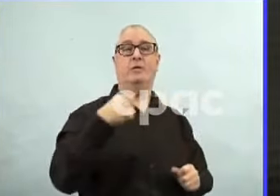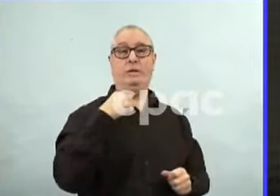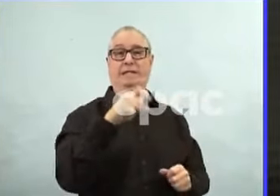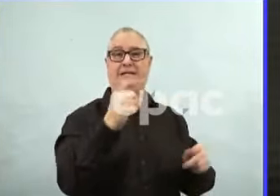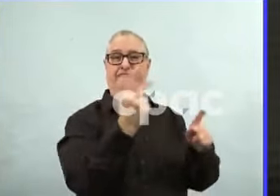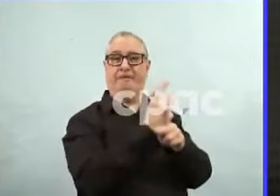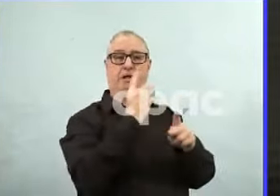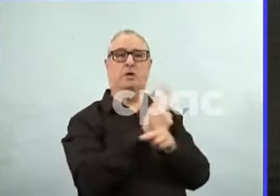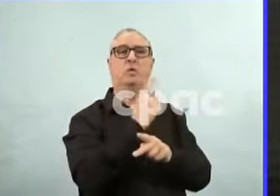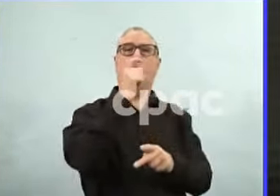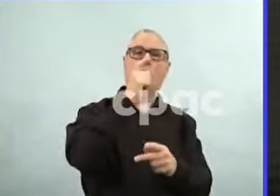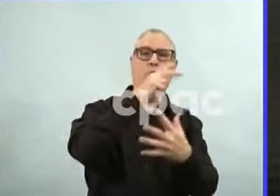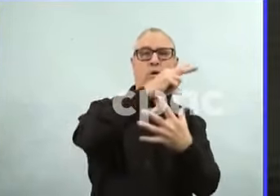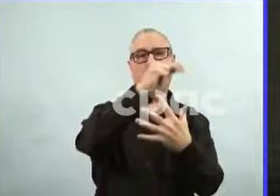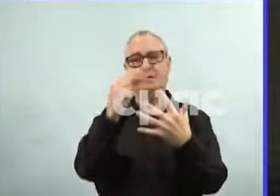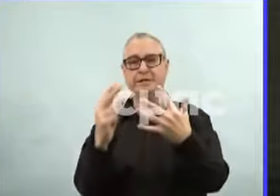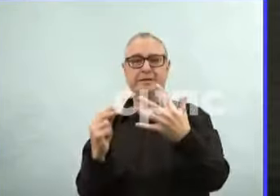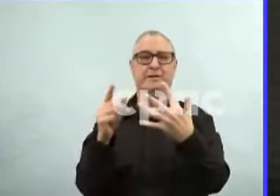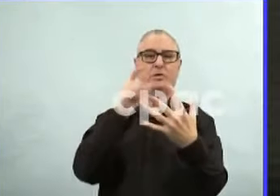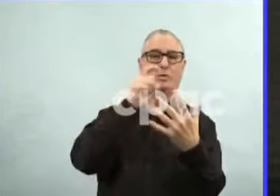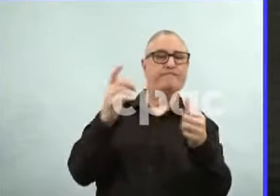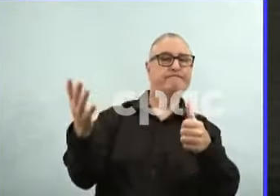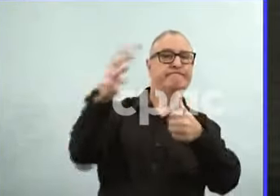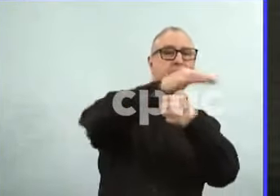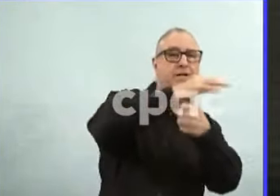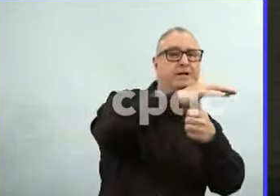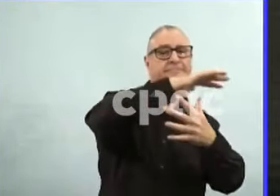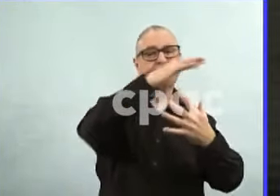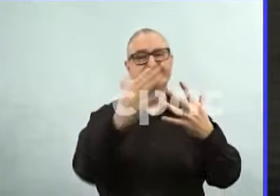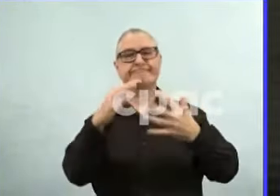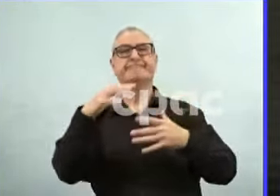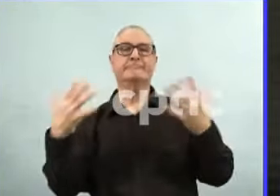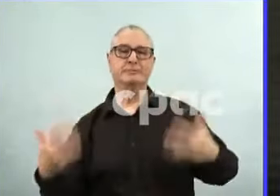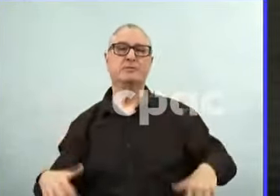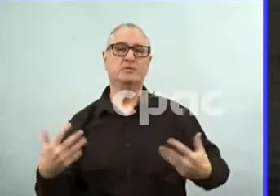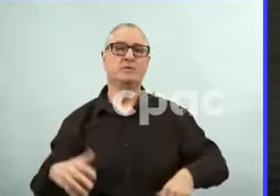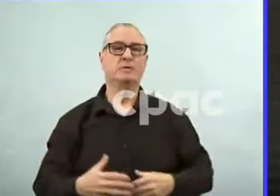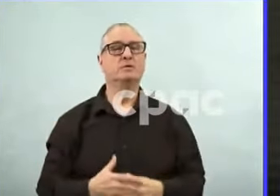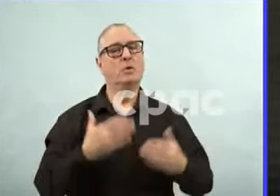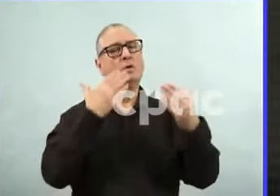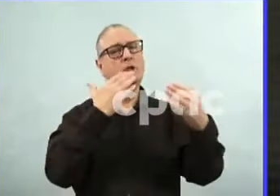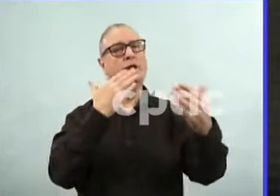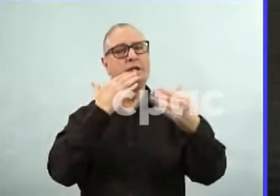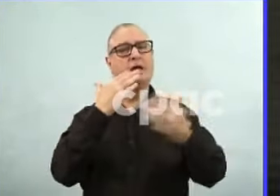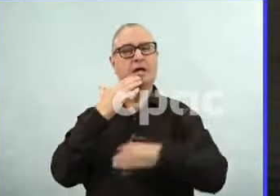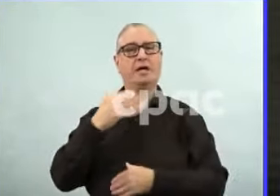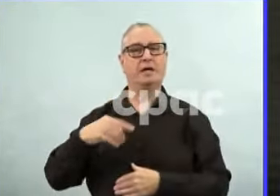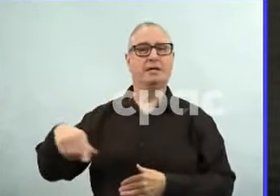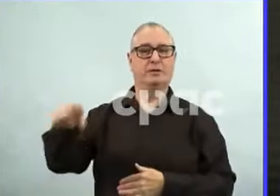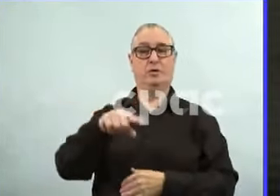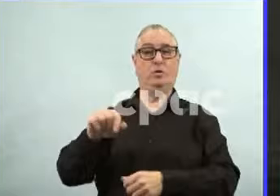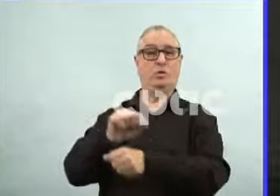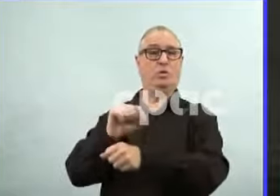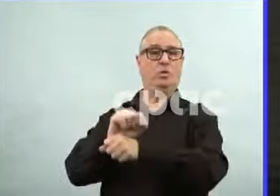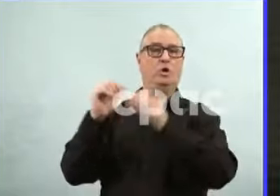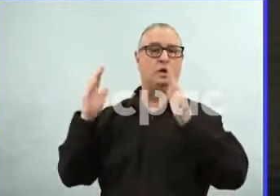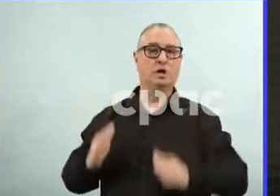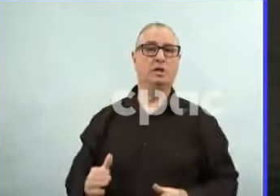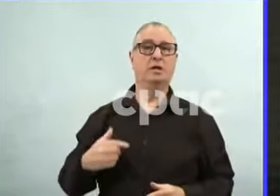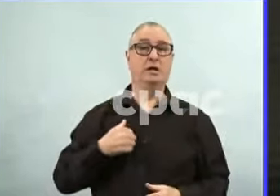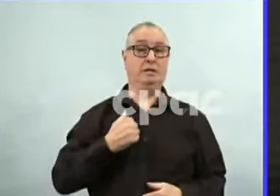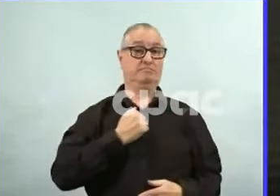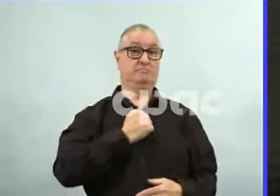you again, we want to thank the system for doing that. We want to thank Manitobans for doing that. I want to apologize for, you know, delaying those procedures and delaying those